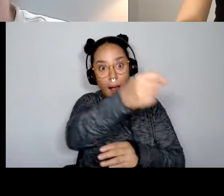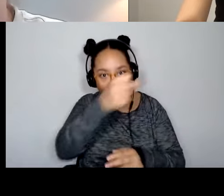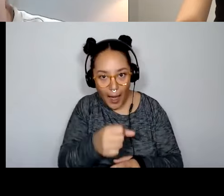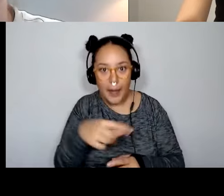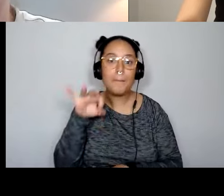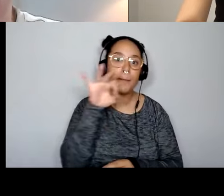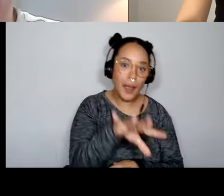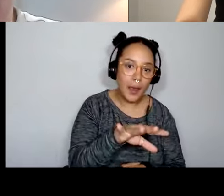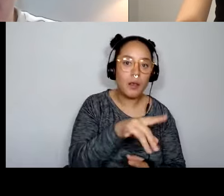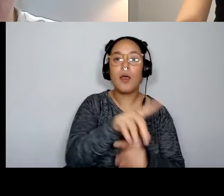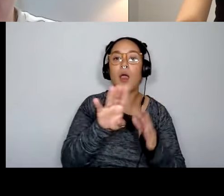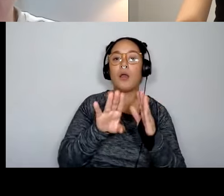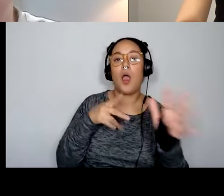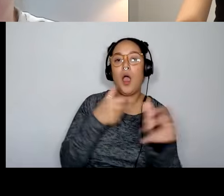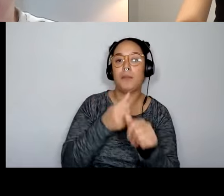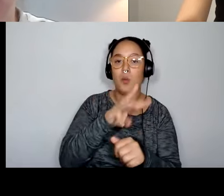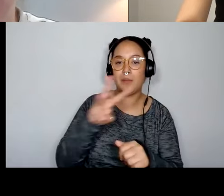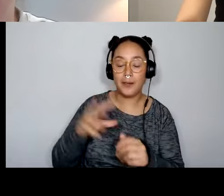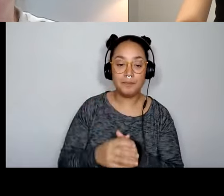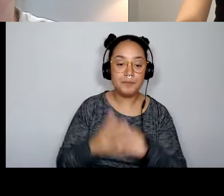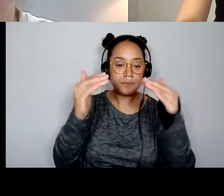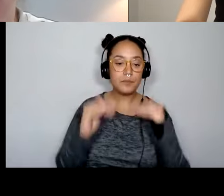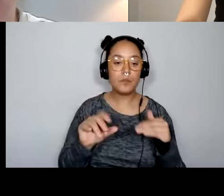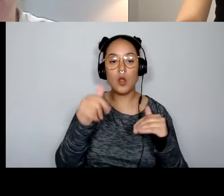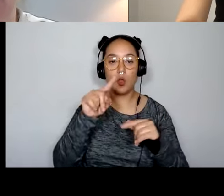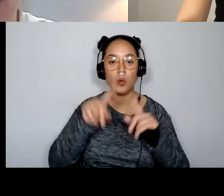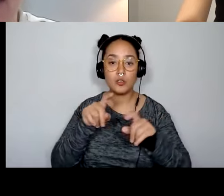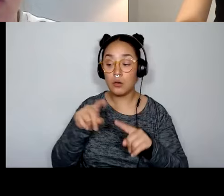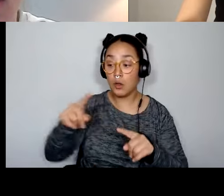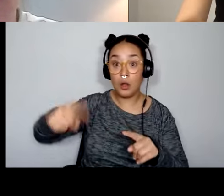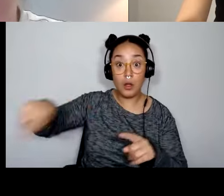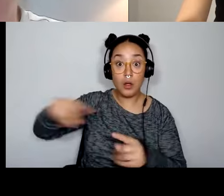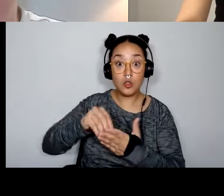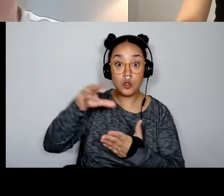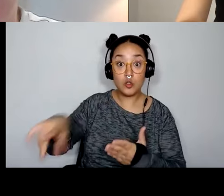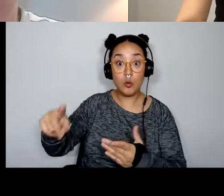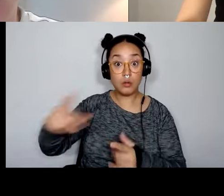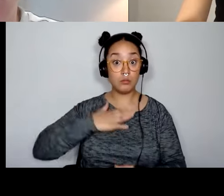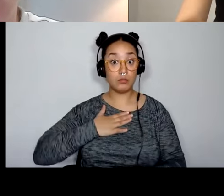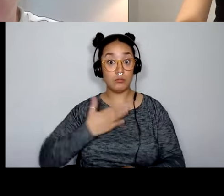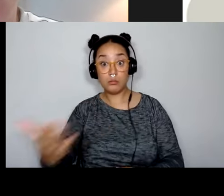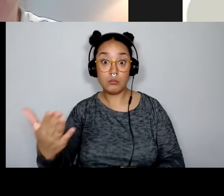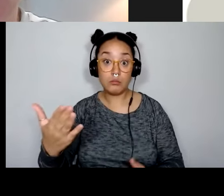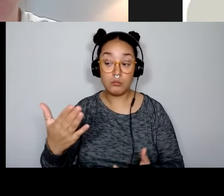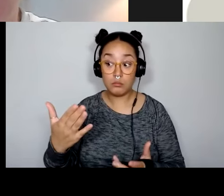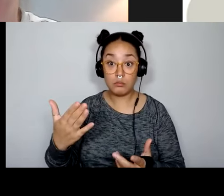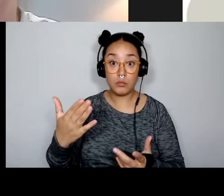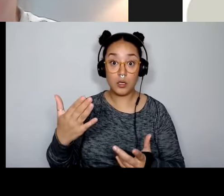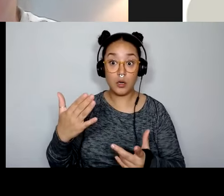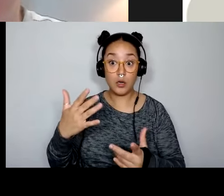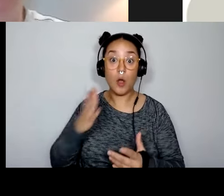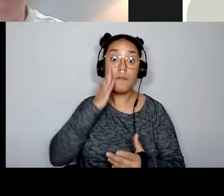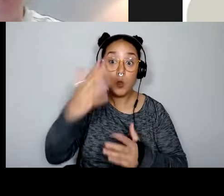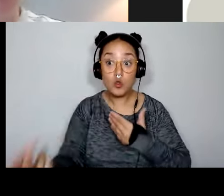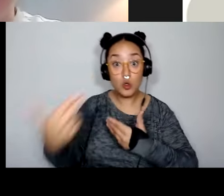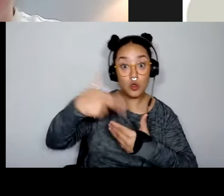And then somebody asked again about, are these students open to future recruitment with the organization they made the project for, um, especially in their